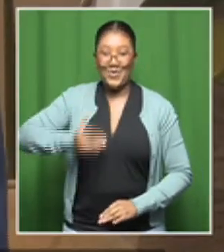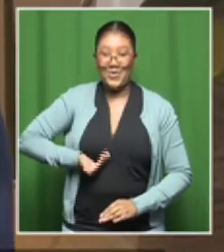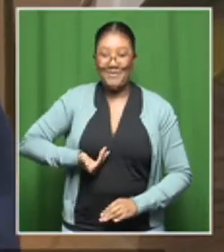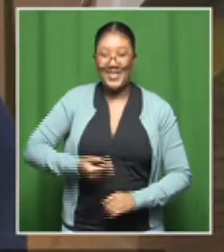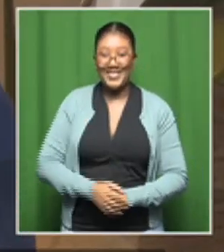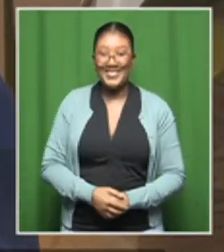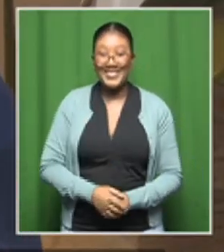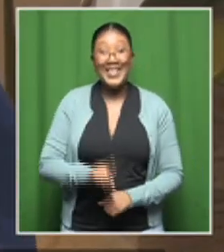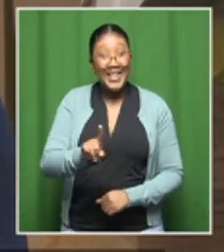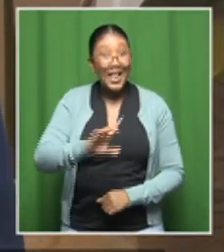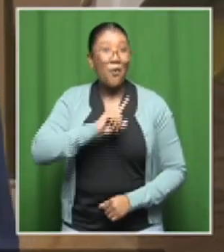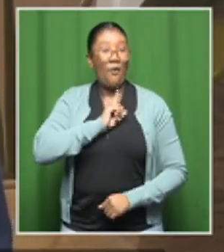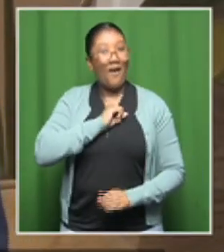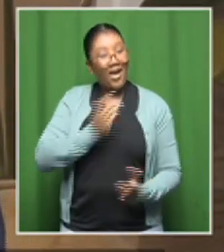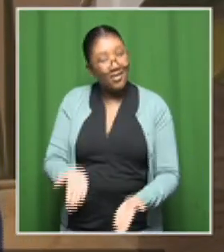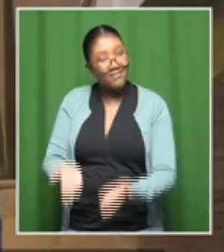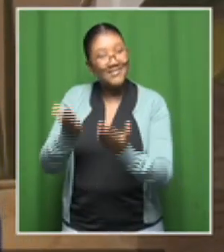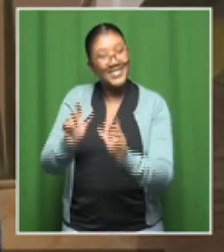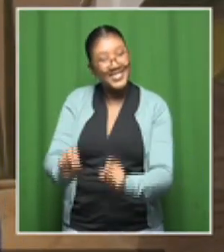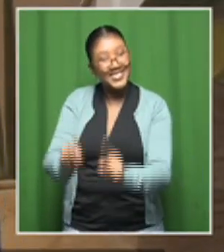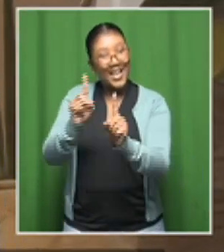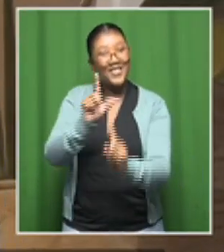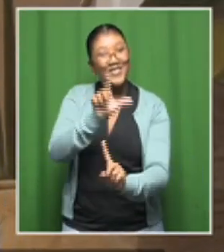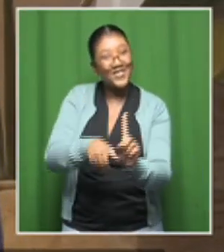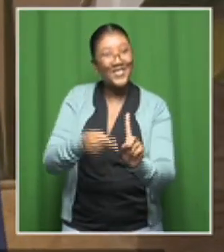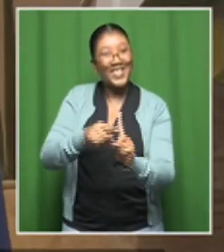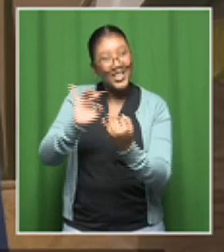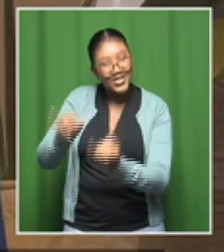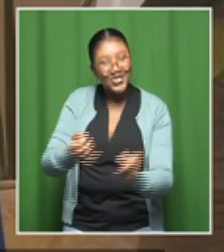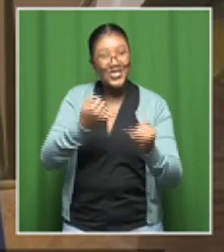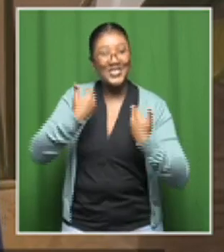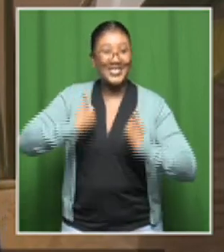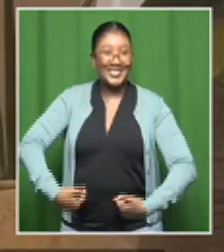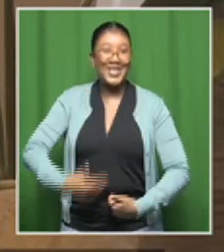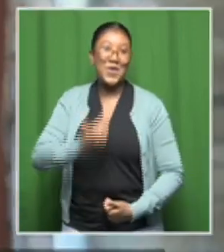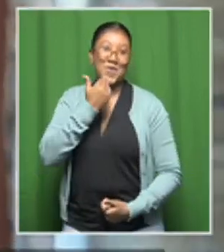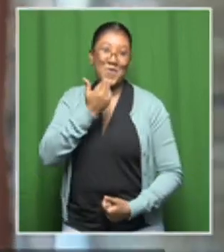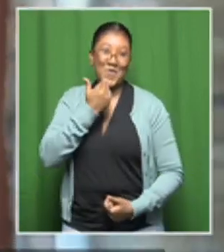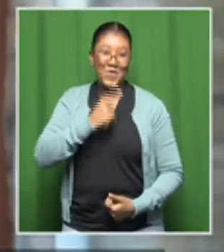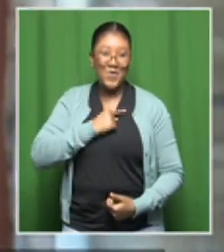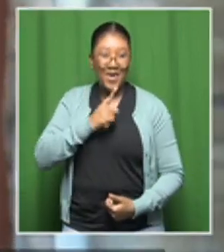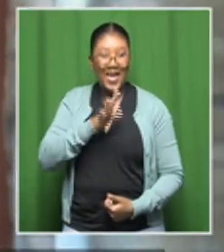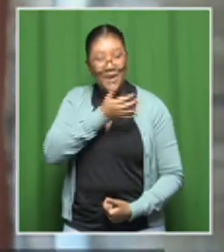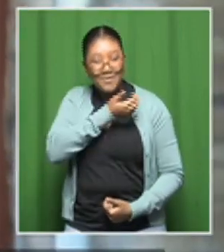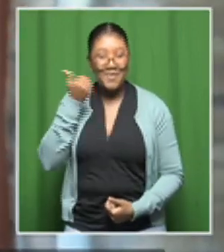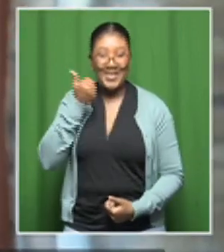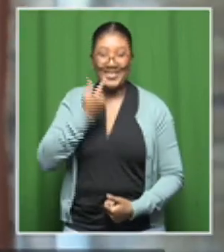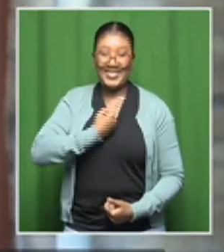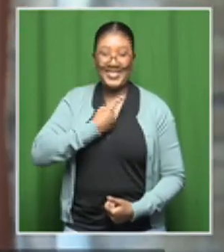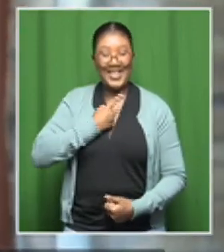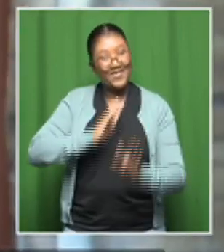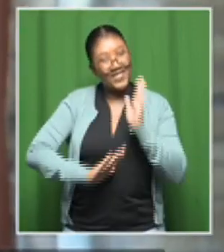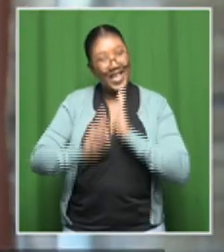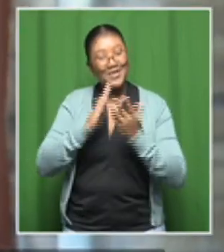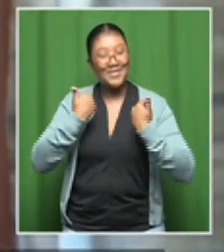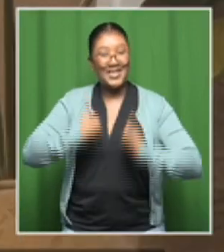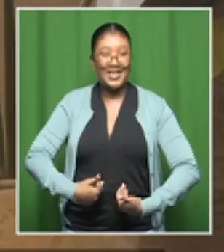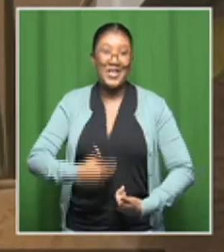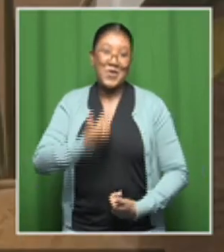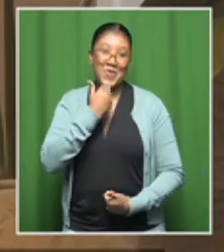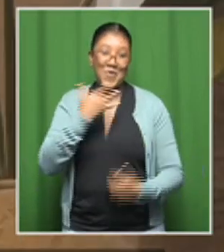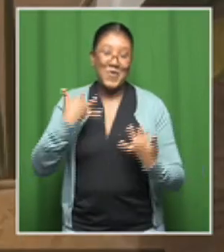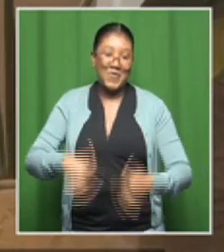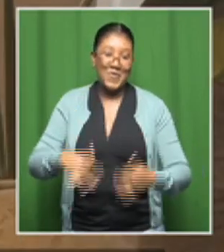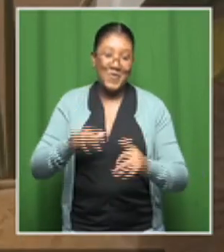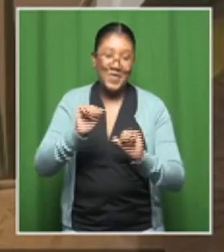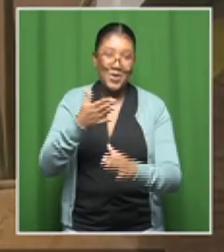to introduce herself, essentially, because nobody can do it better than her to speak about her work.